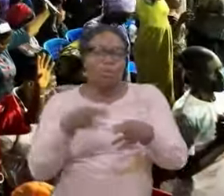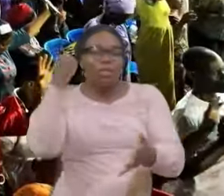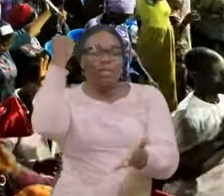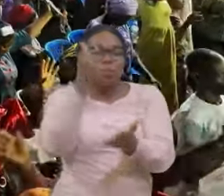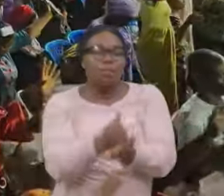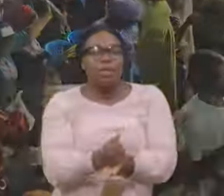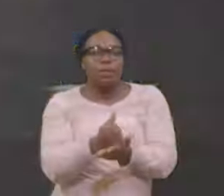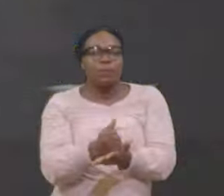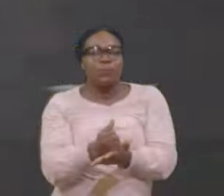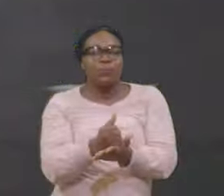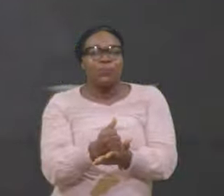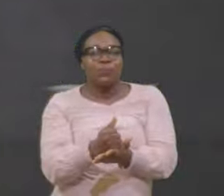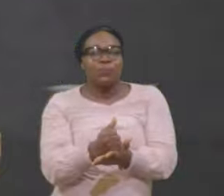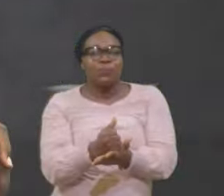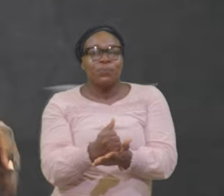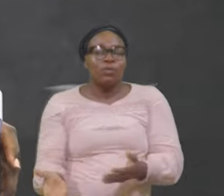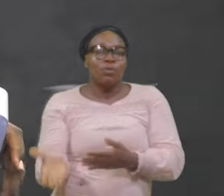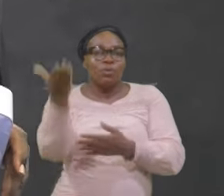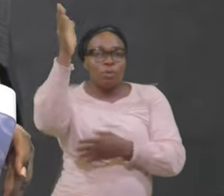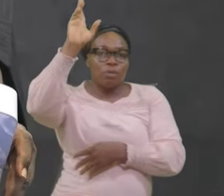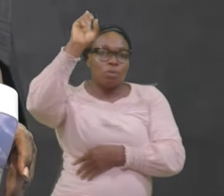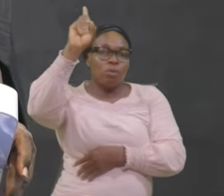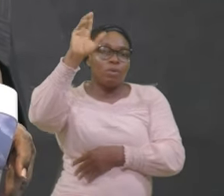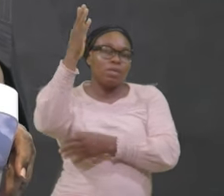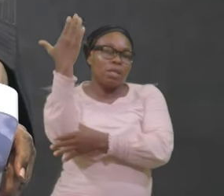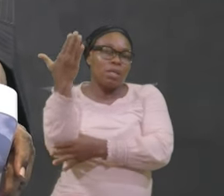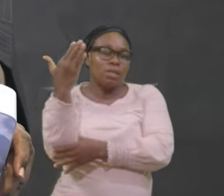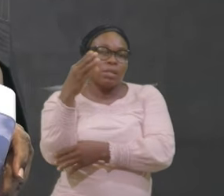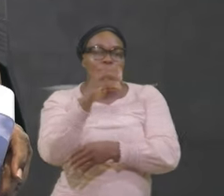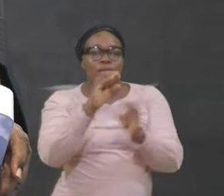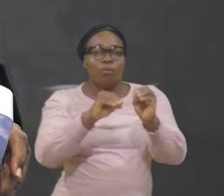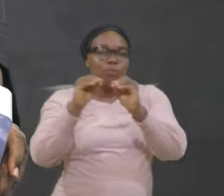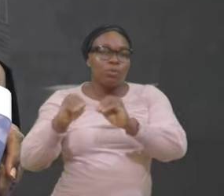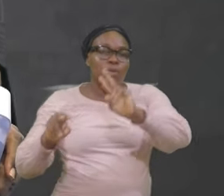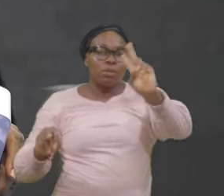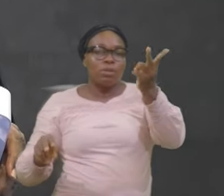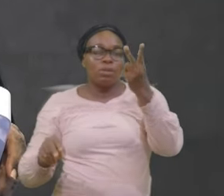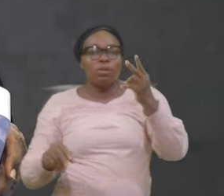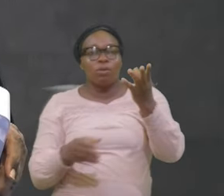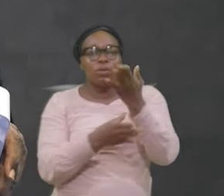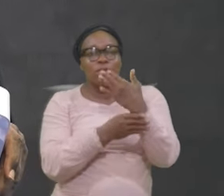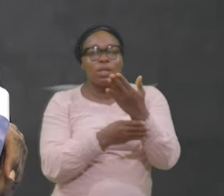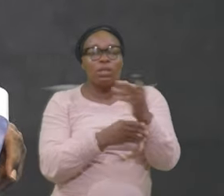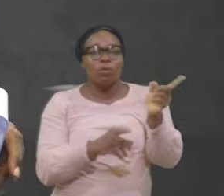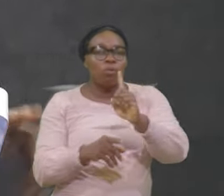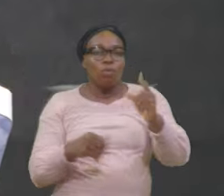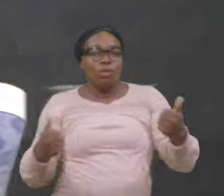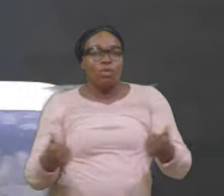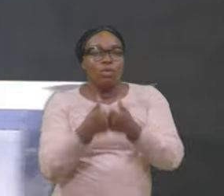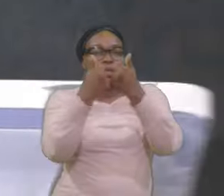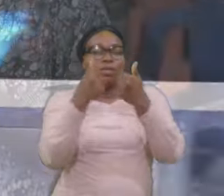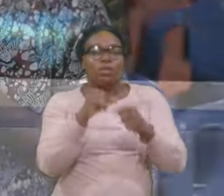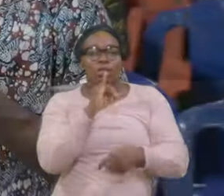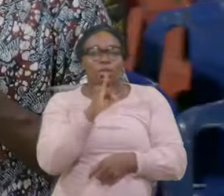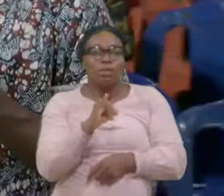Just Raise Up One Hand And Lay The Other Hand Where You Have The Challenge That